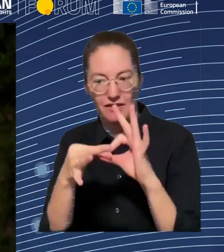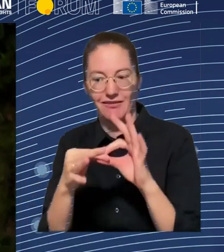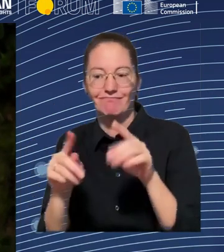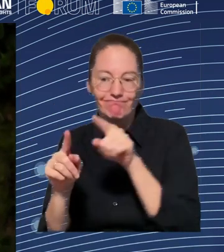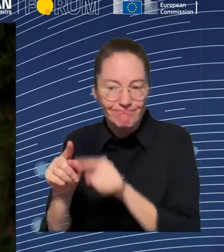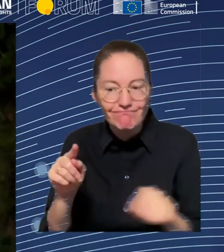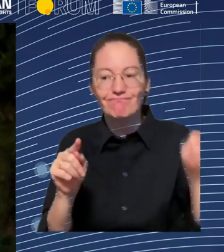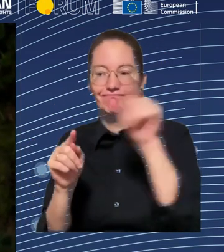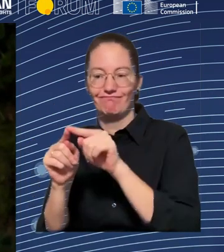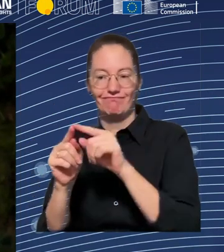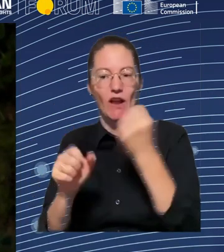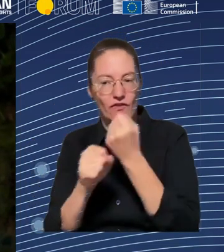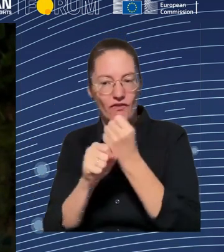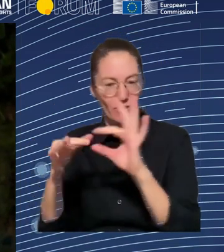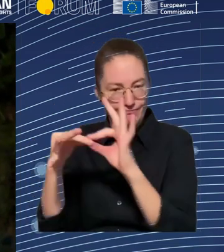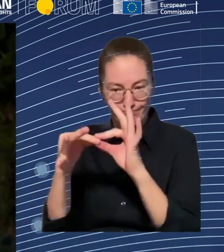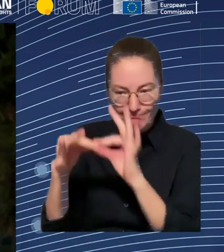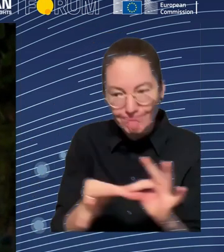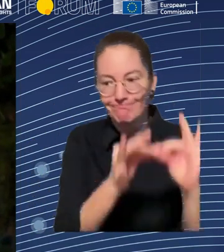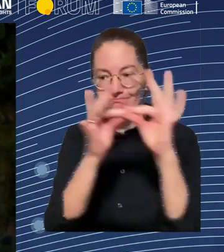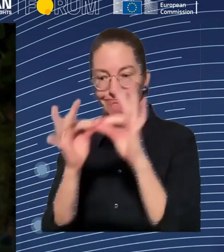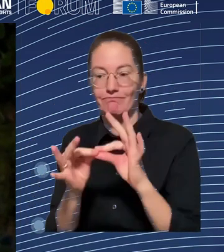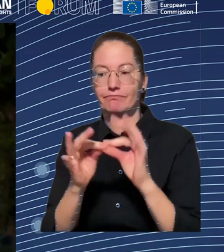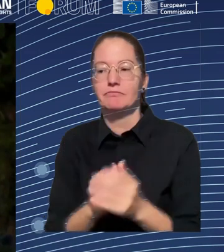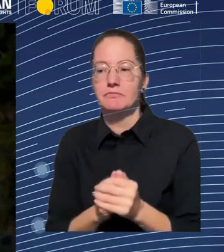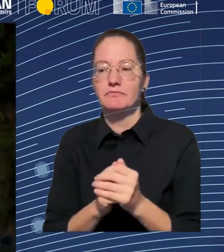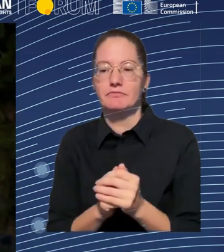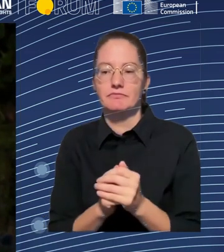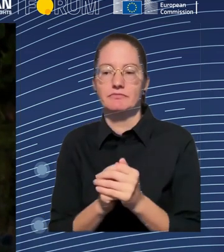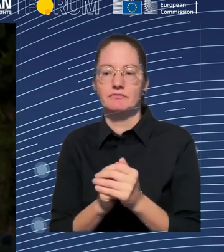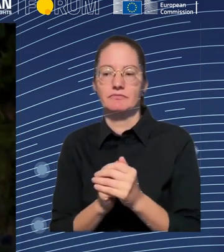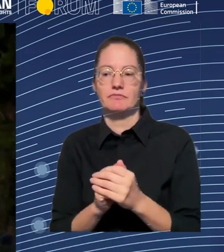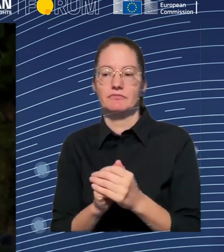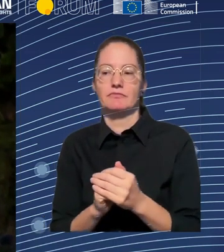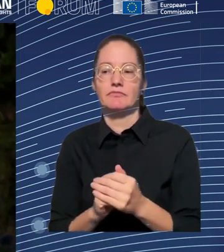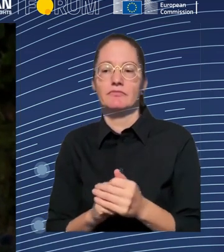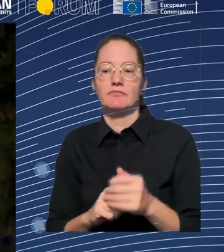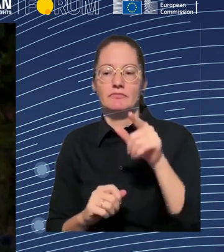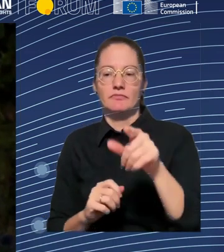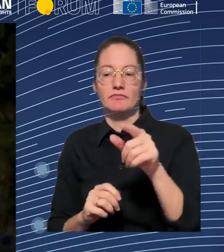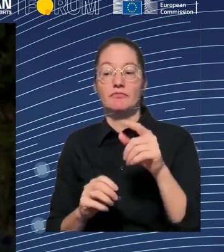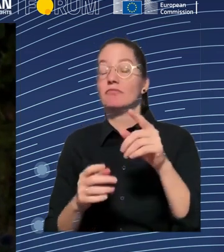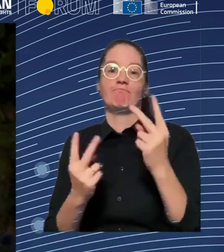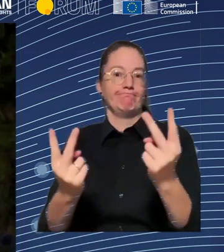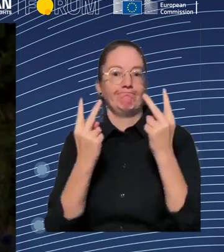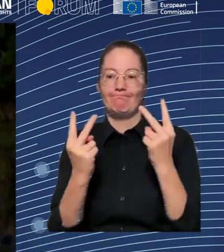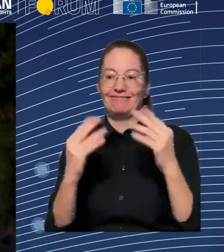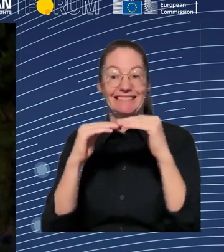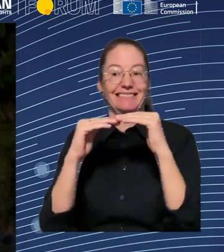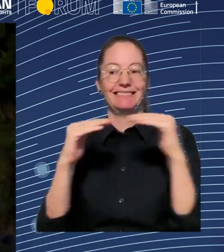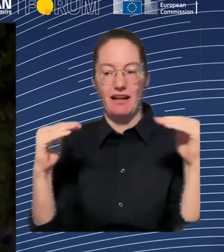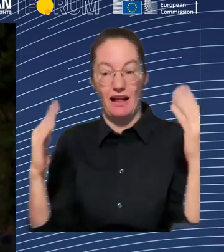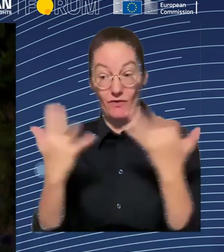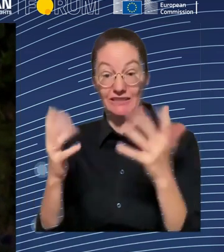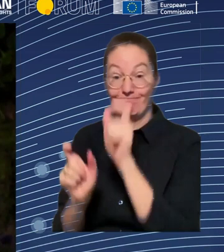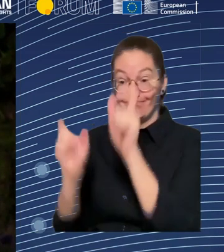often it's even not developed in-house, it still gets configured in-house. And I think that's a really promising point at which you can have that contestation,